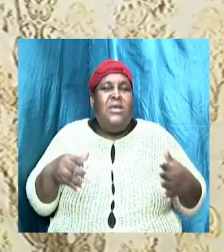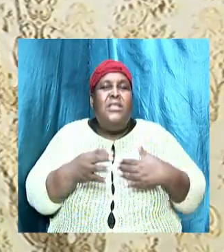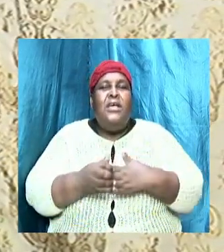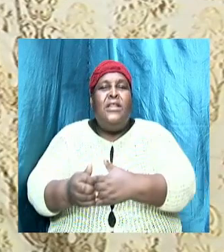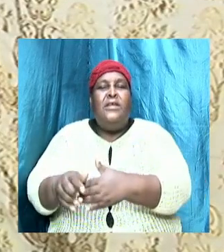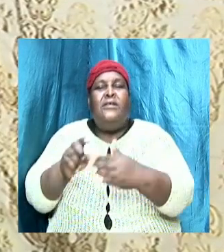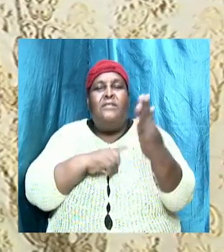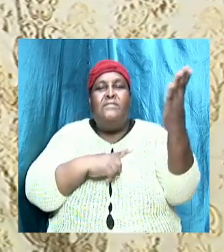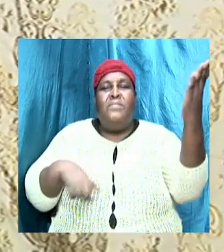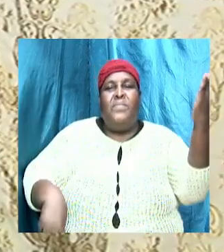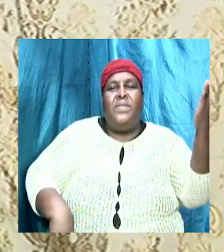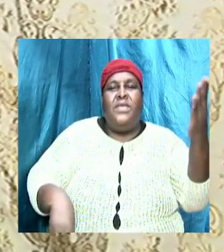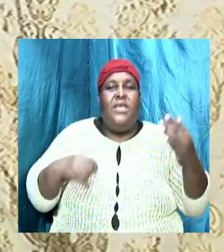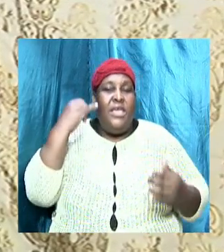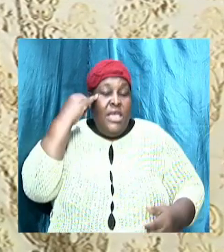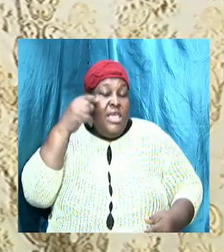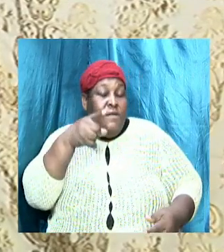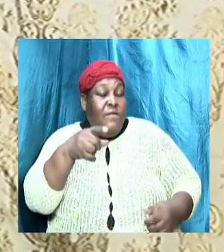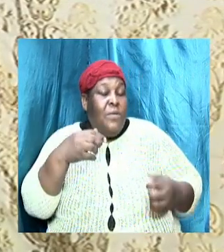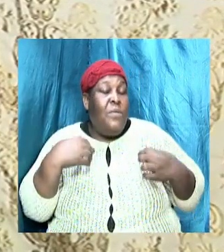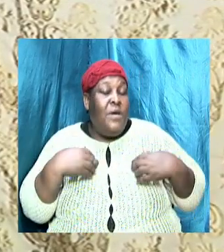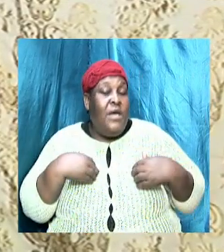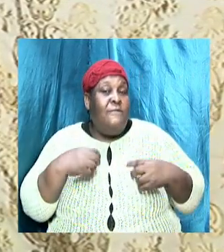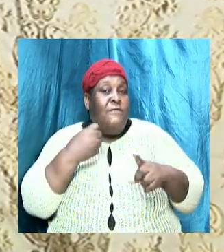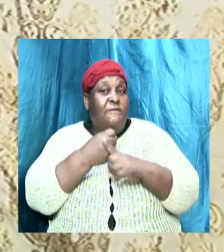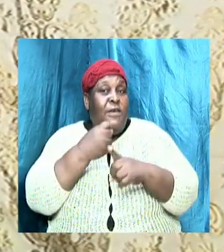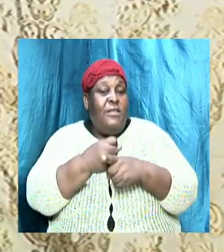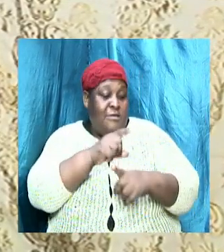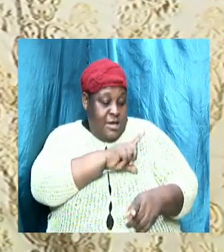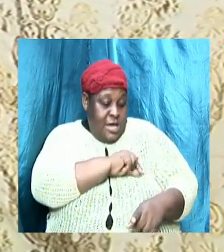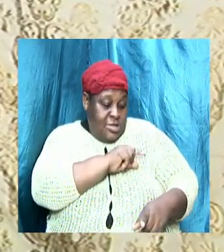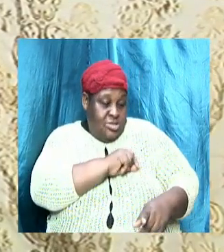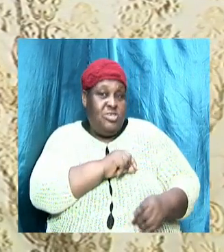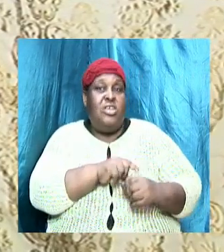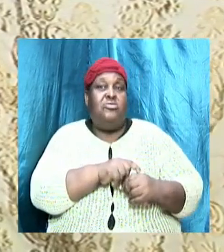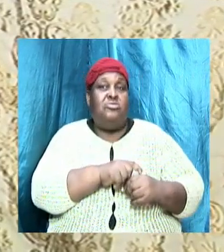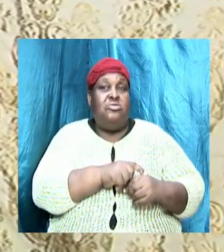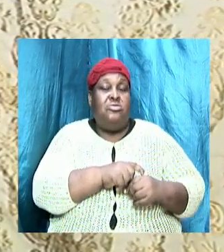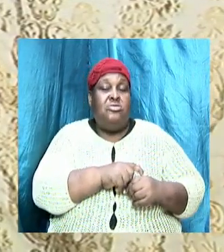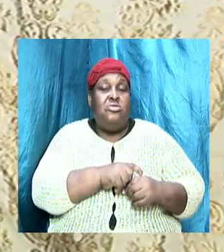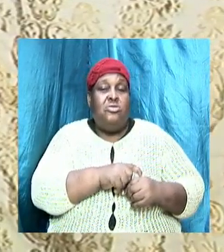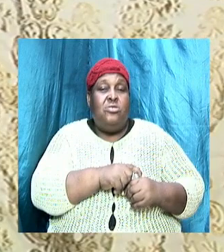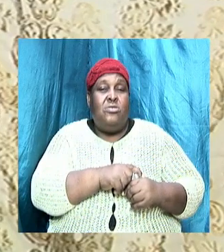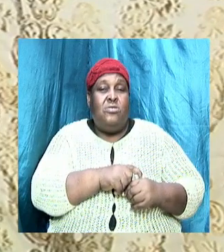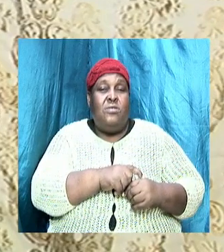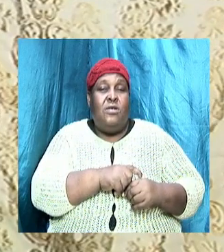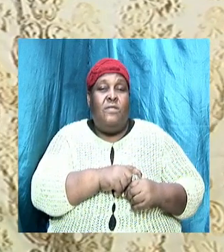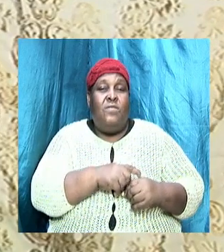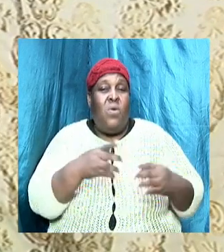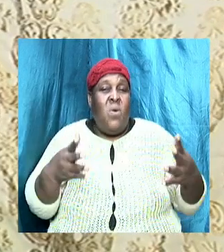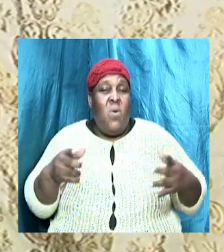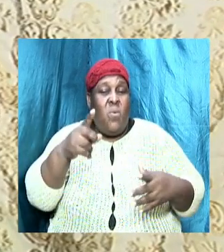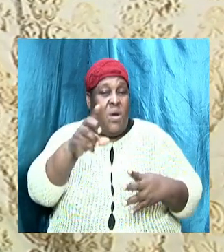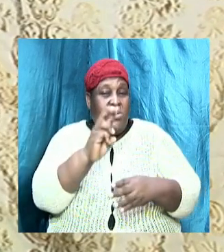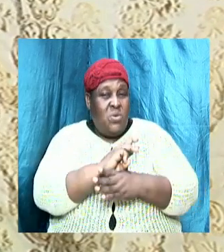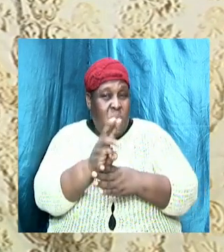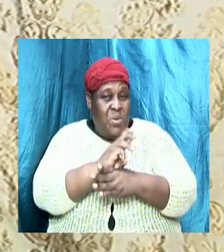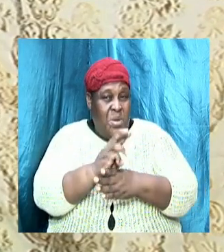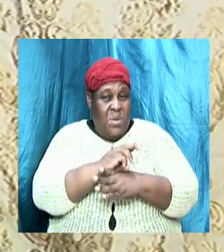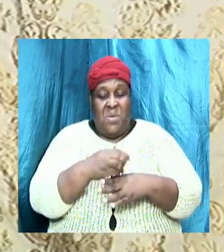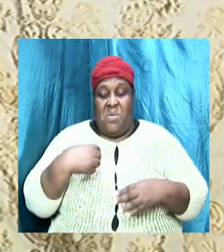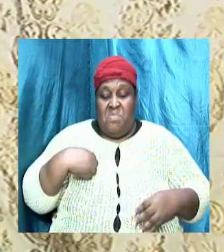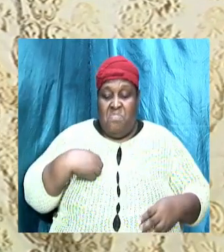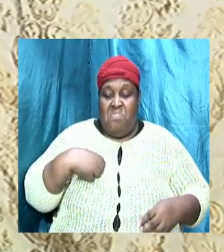to do it, don't do it. So I want the church to know tonight that not everything will be written